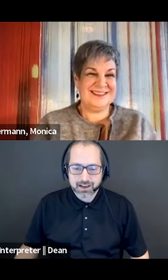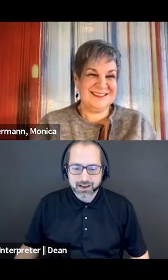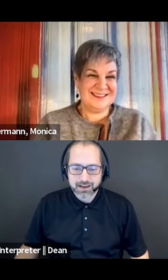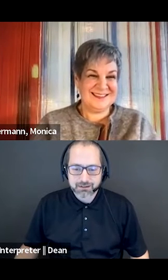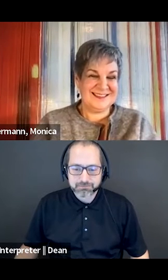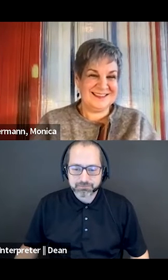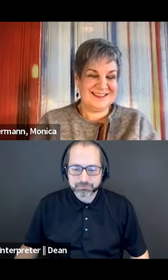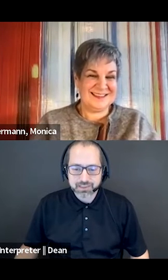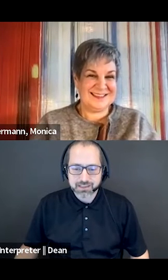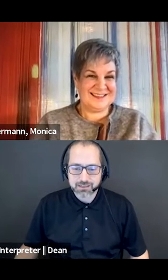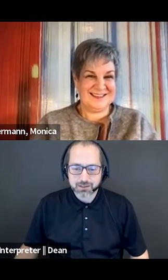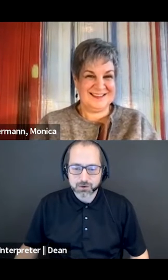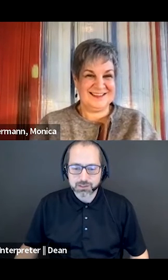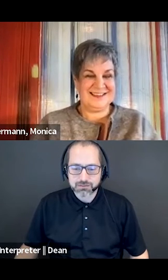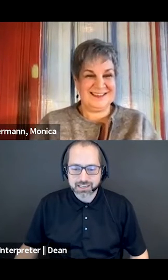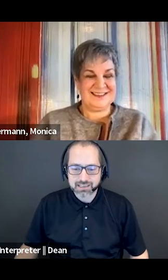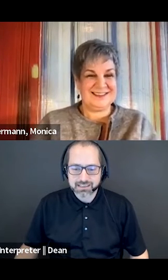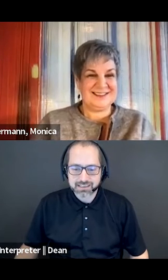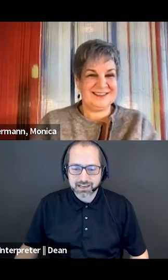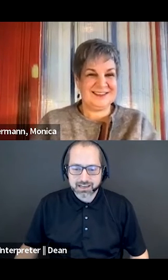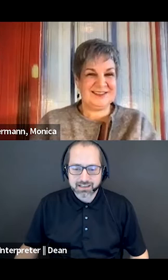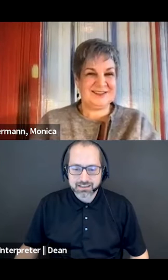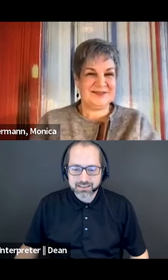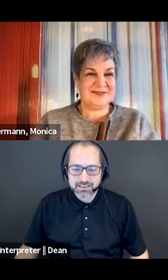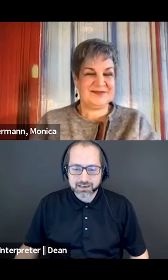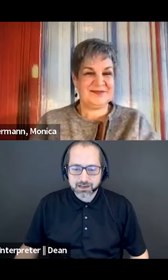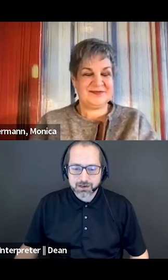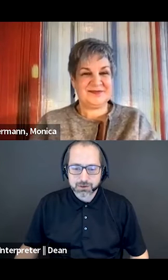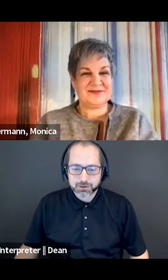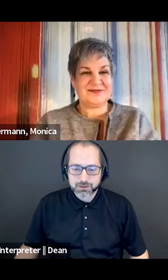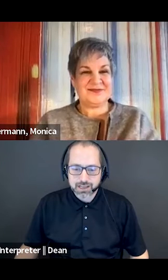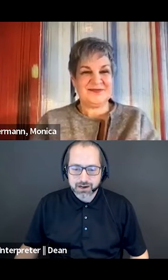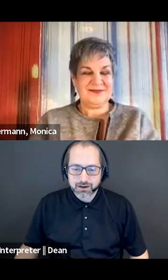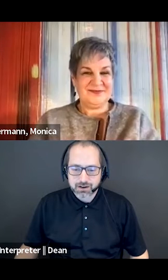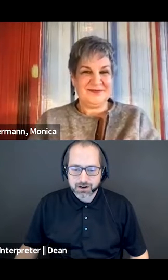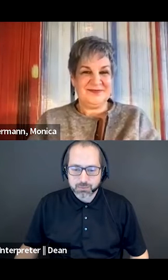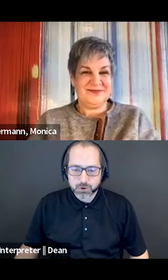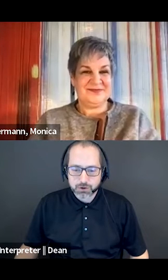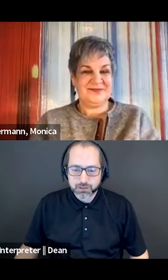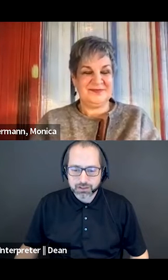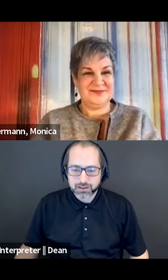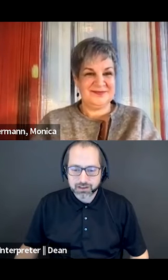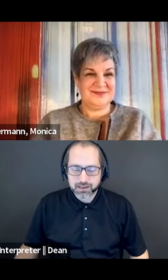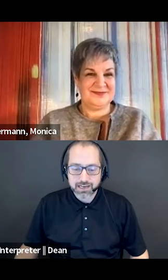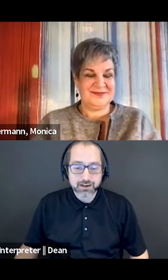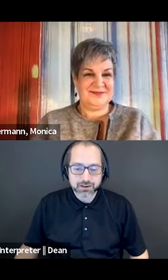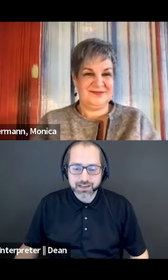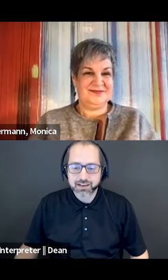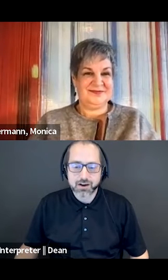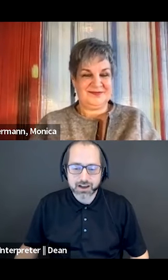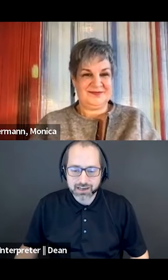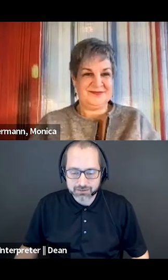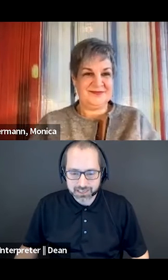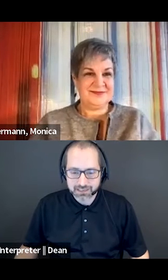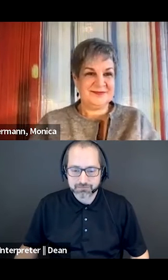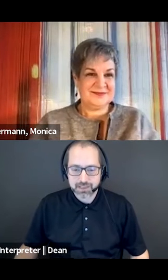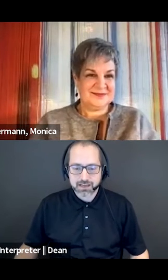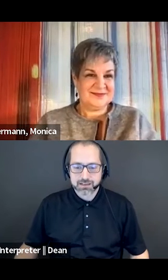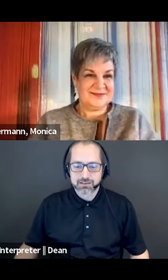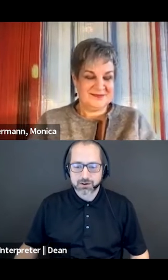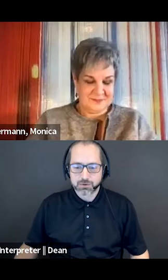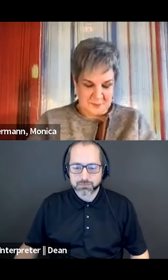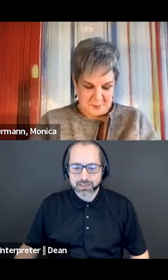there's loads of things in this world that are worth hearing and not hearing.